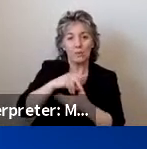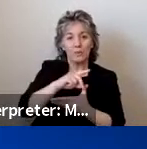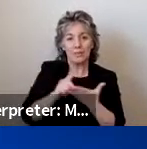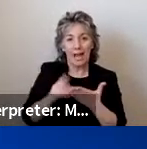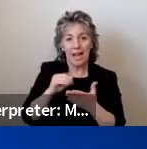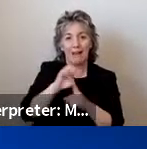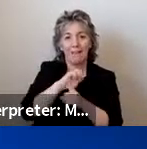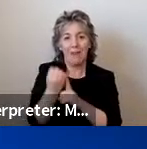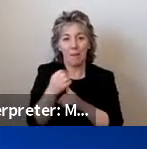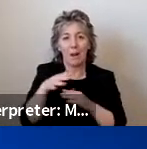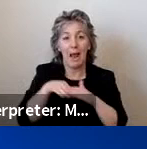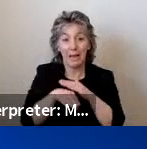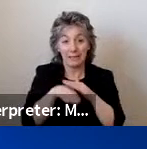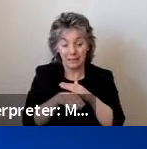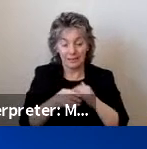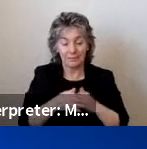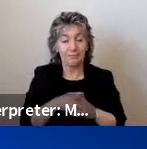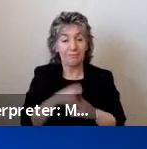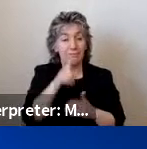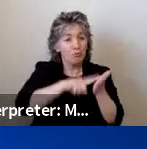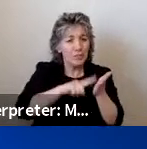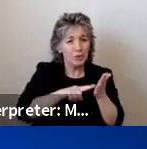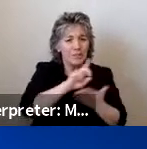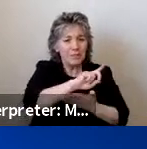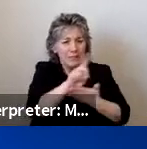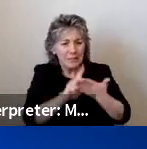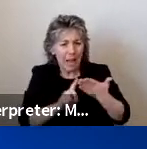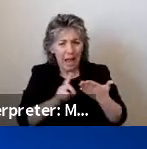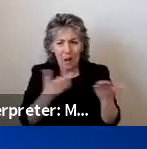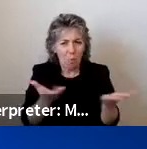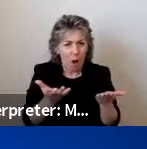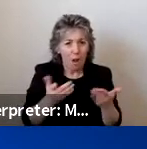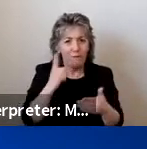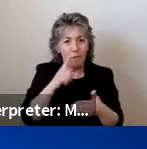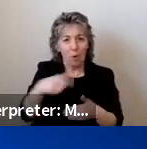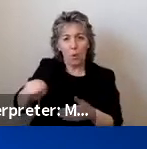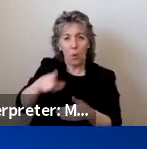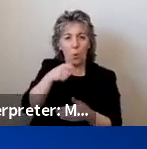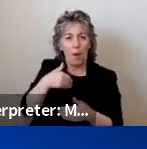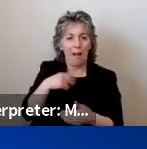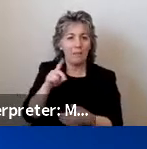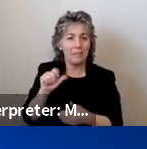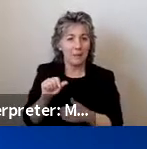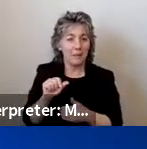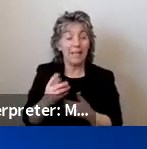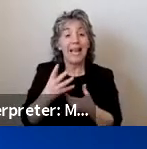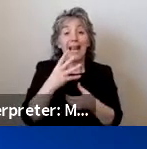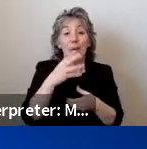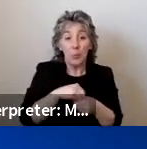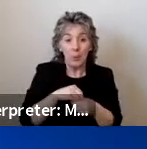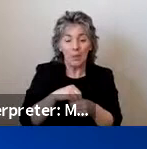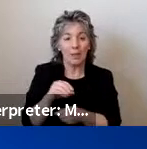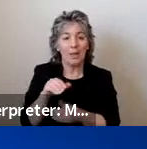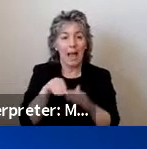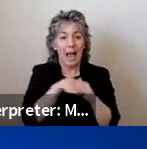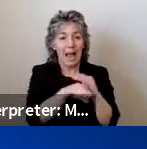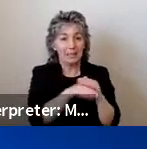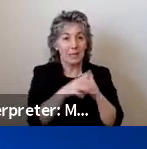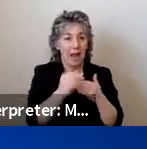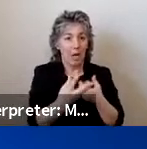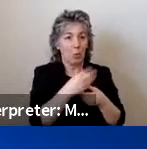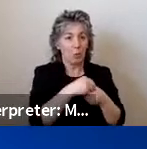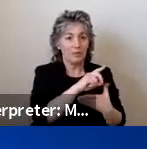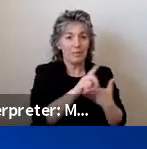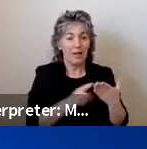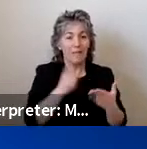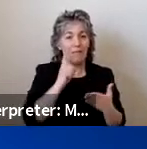His research focuses on design practices and accommodations for those with disabilities, including the accessibility and inclusive design of